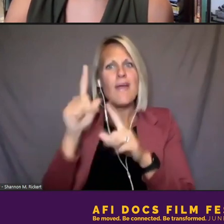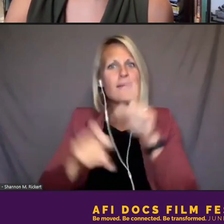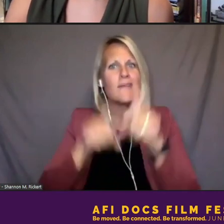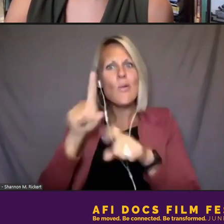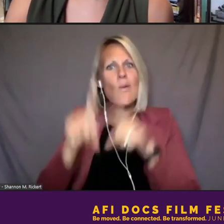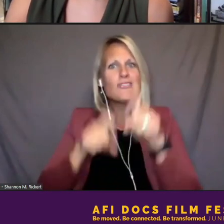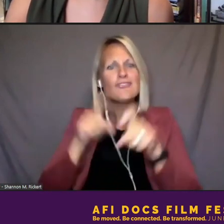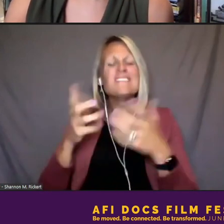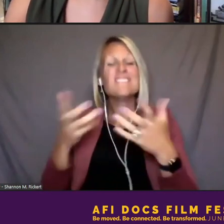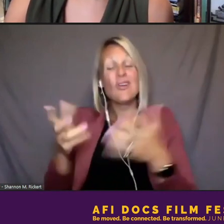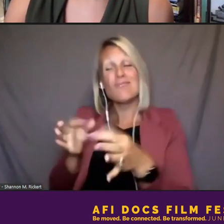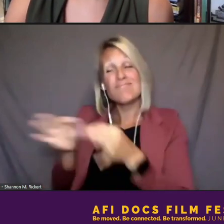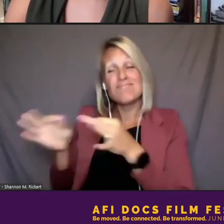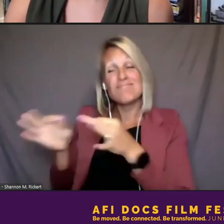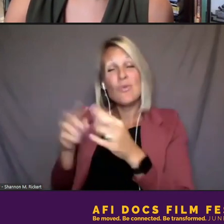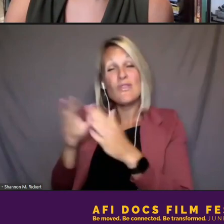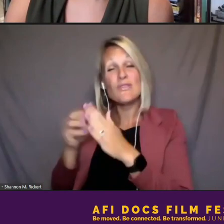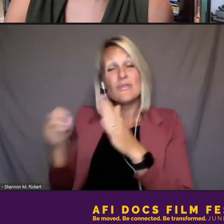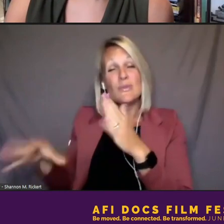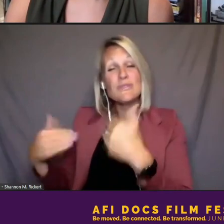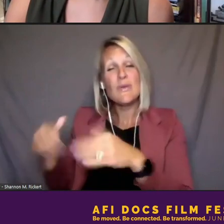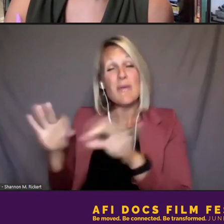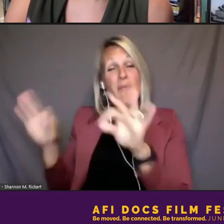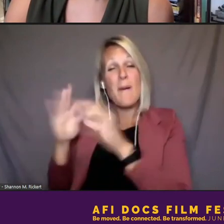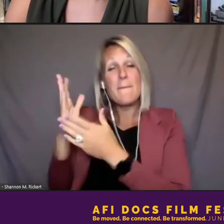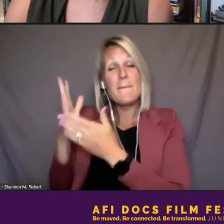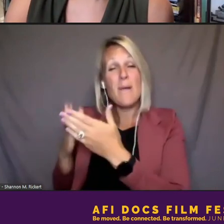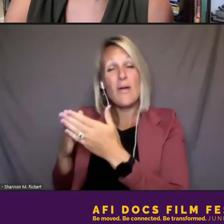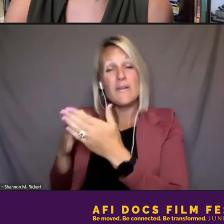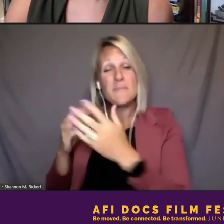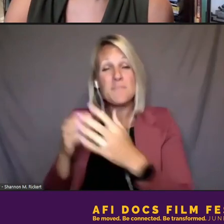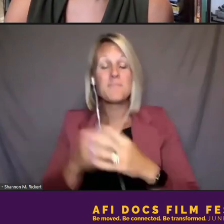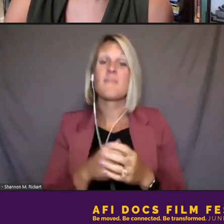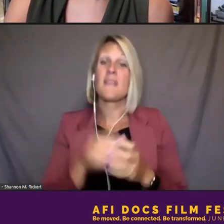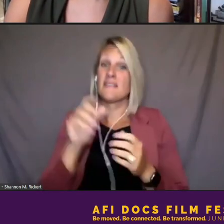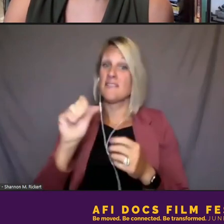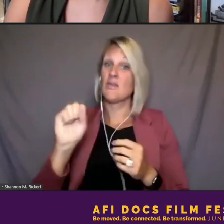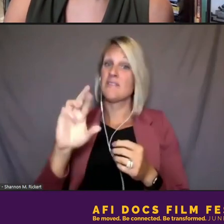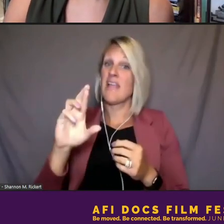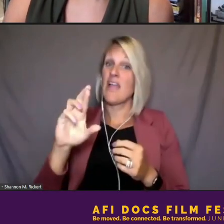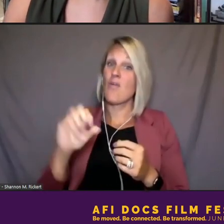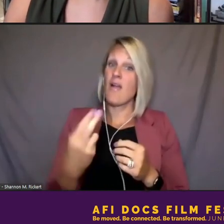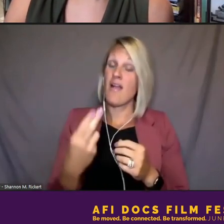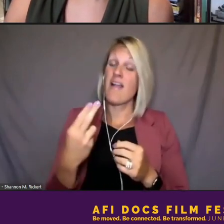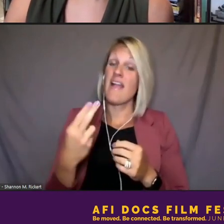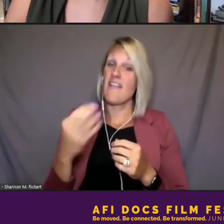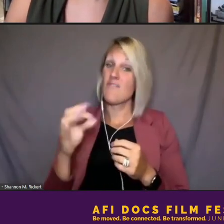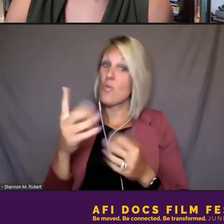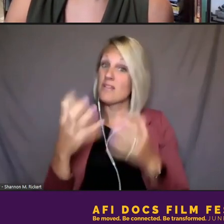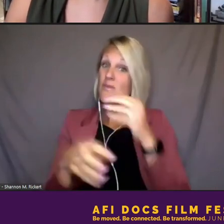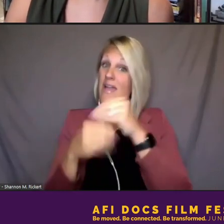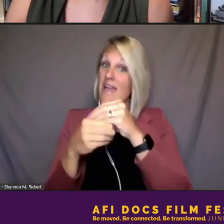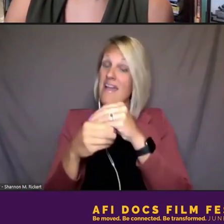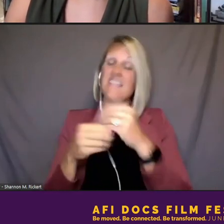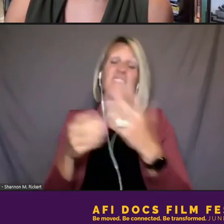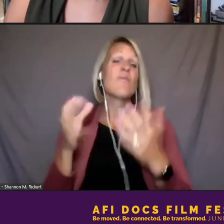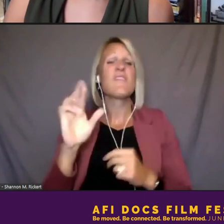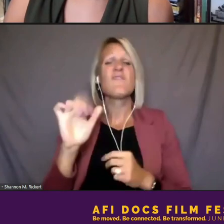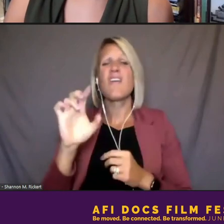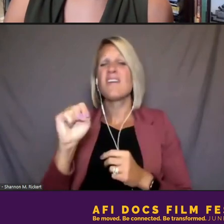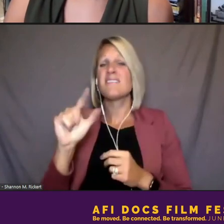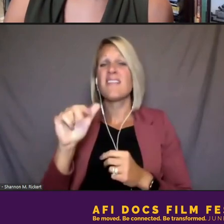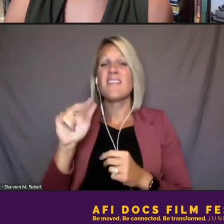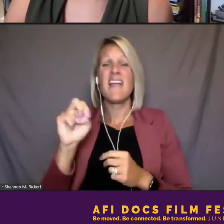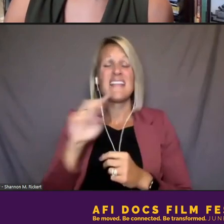I'd love for you to weigh in and we're about to kind of close out this piece of the discussion. But, you know, Frontline has been on the forefront of a lot of the